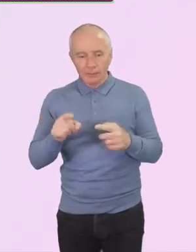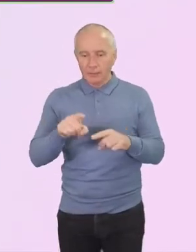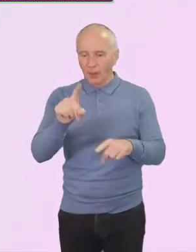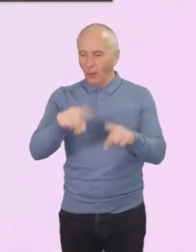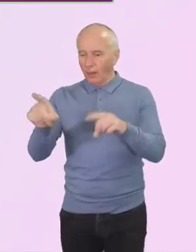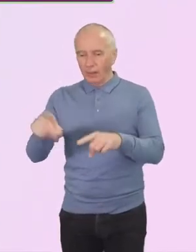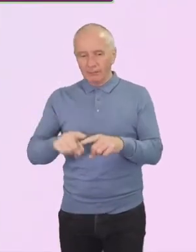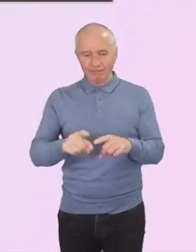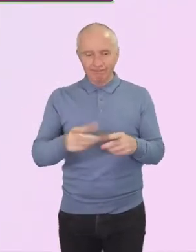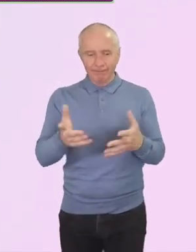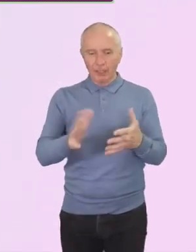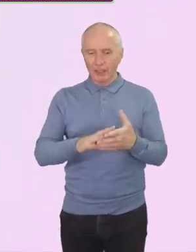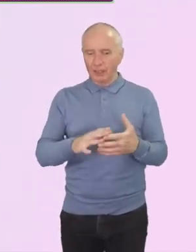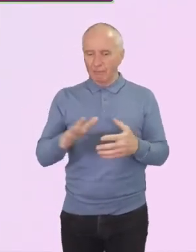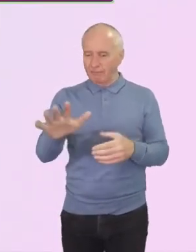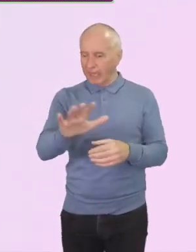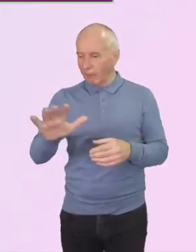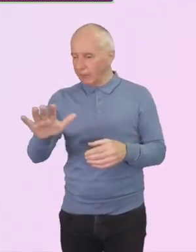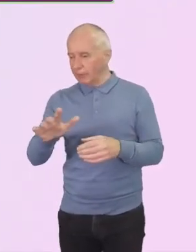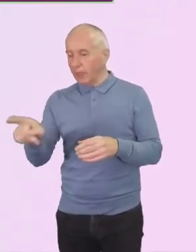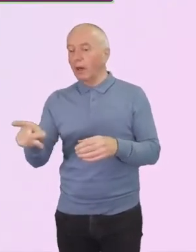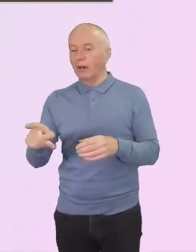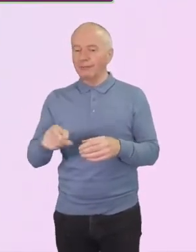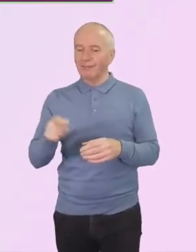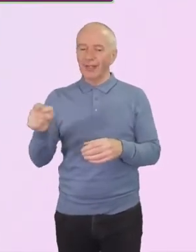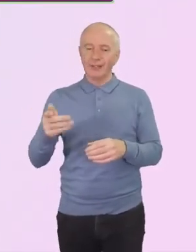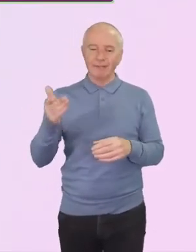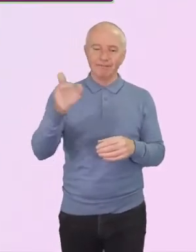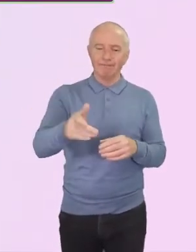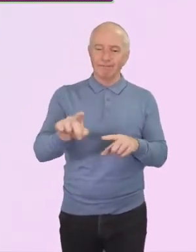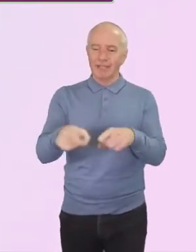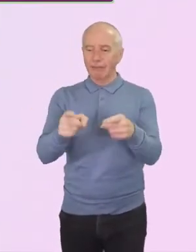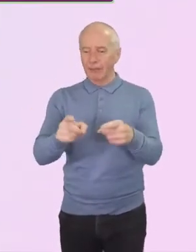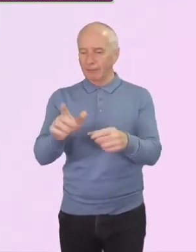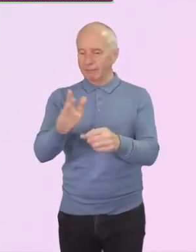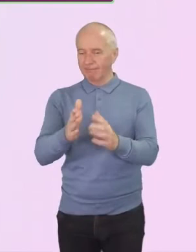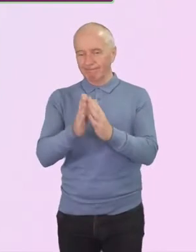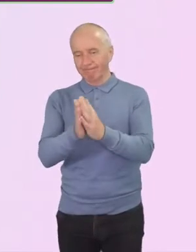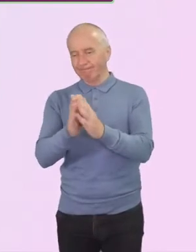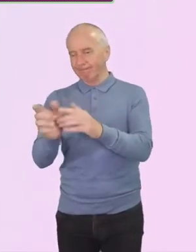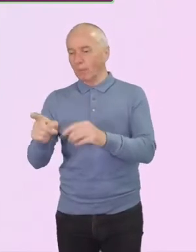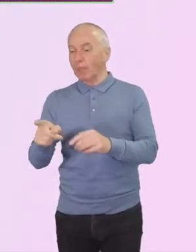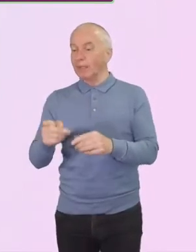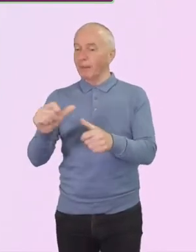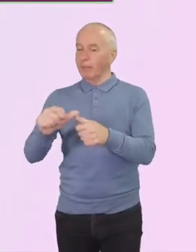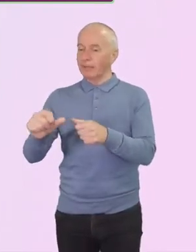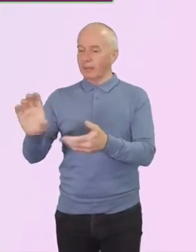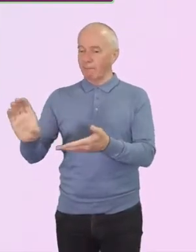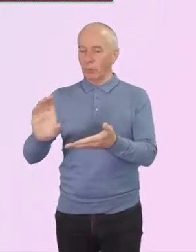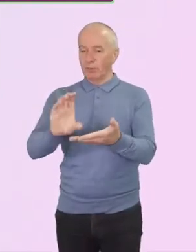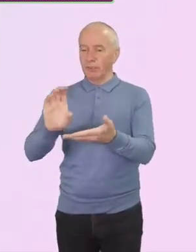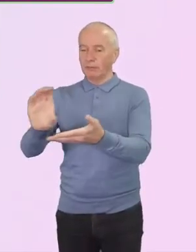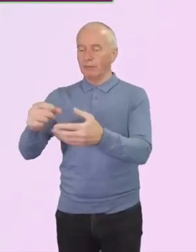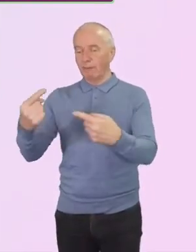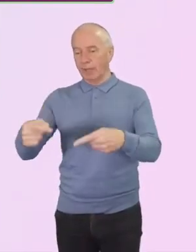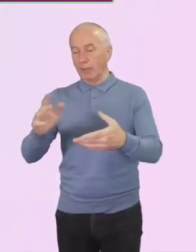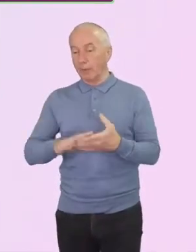where better funding is available. These are two areas we want to provide funding.